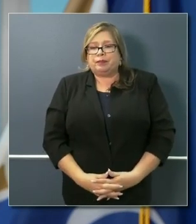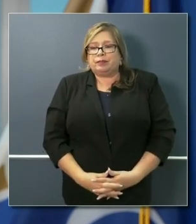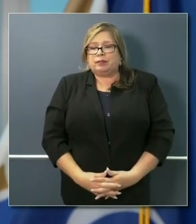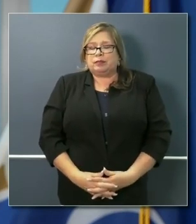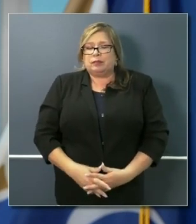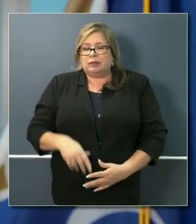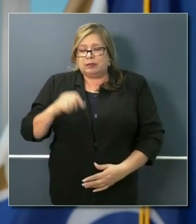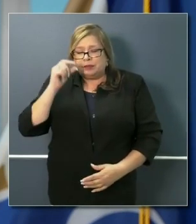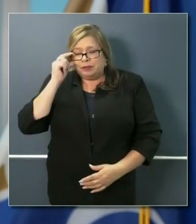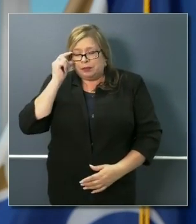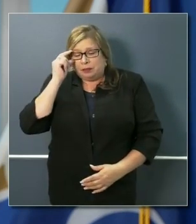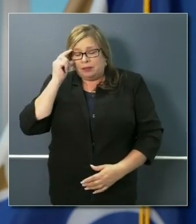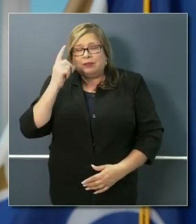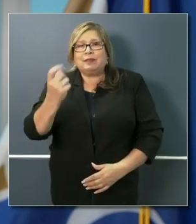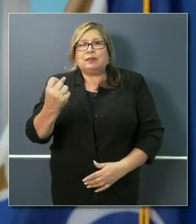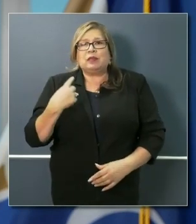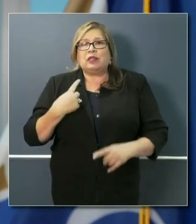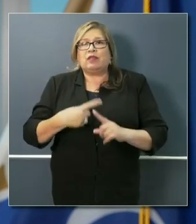Chronicle.